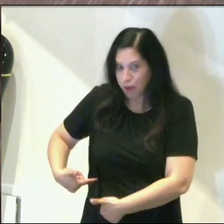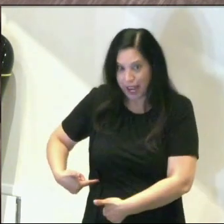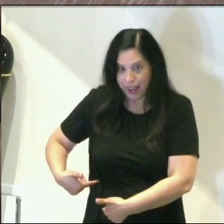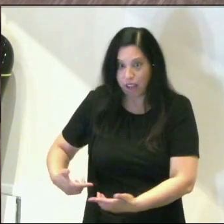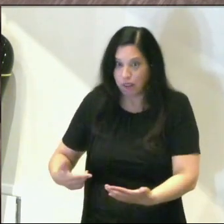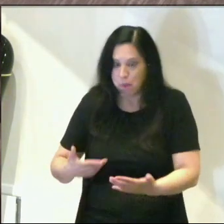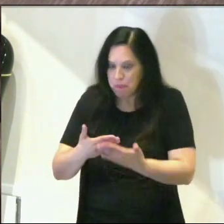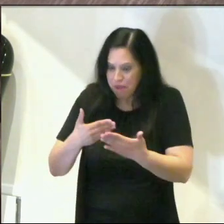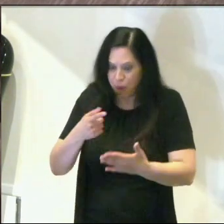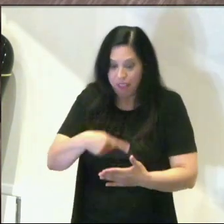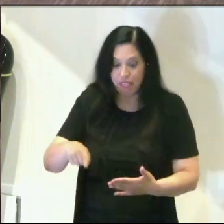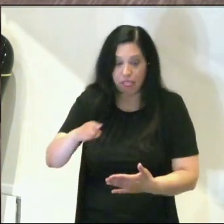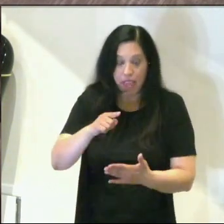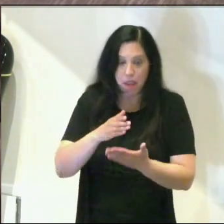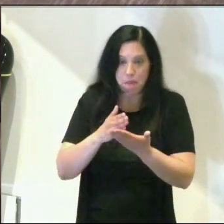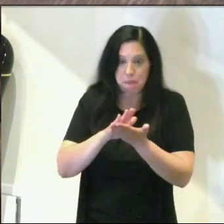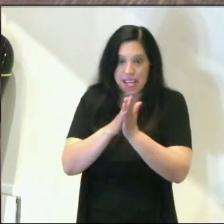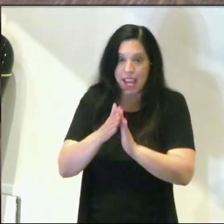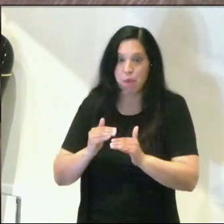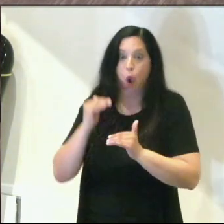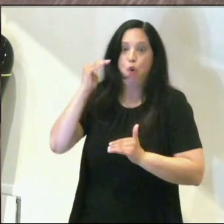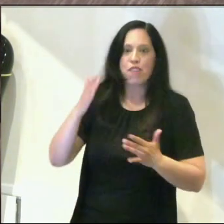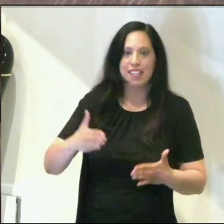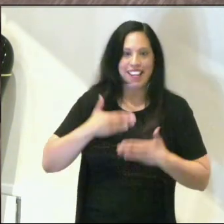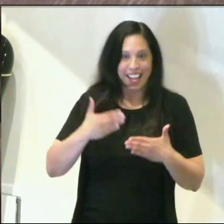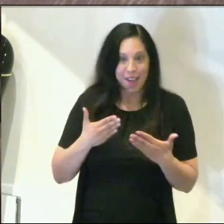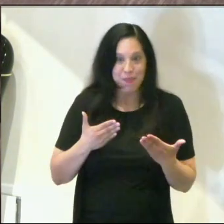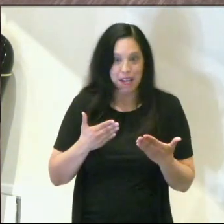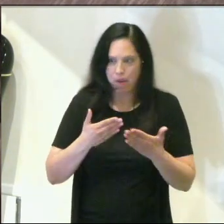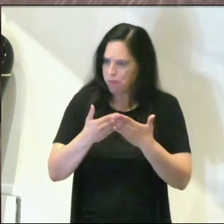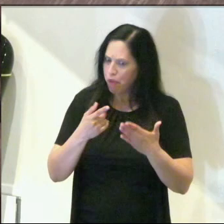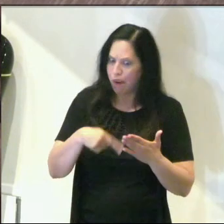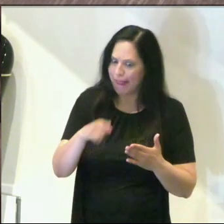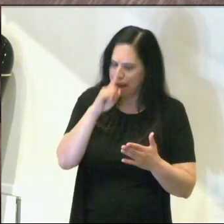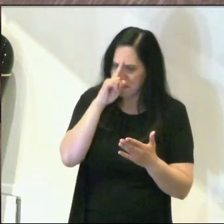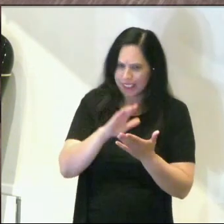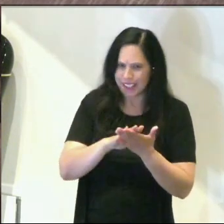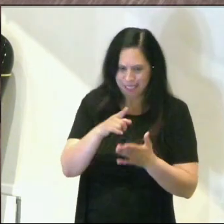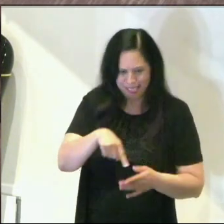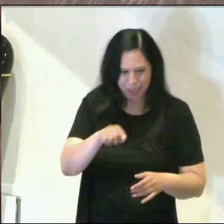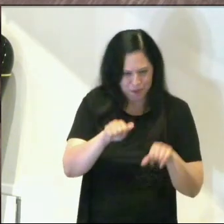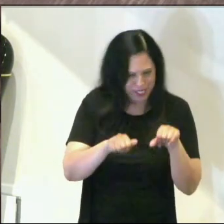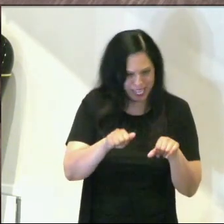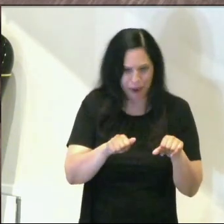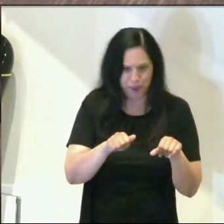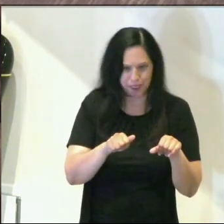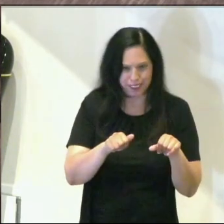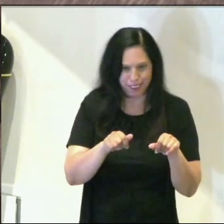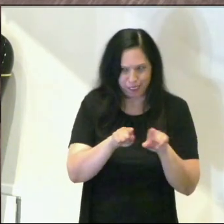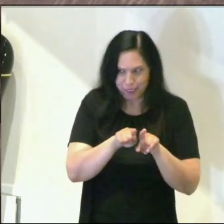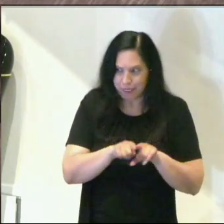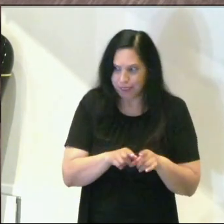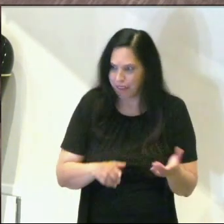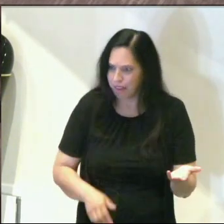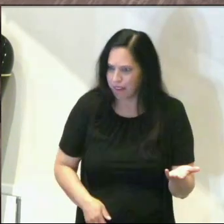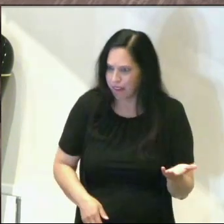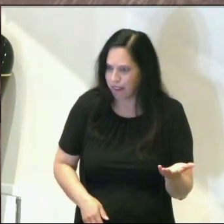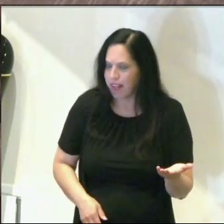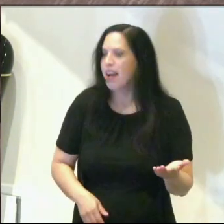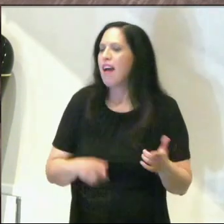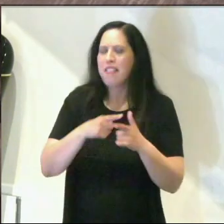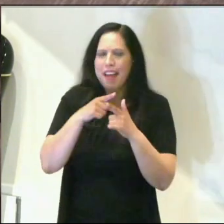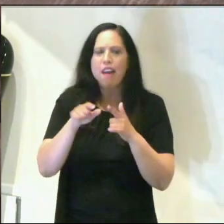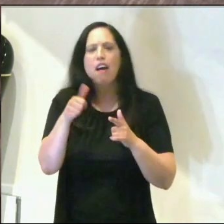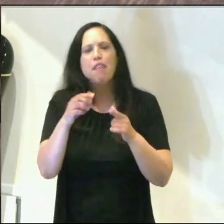side before they became overjoyed and really believed in this thing. So, to me, they were doubters too. And then there's this little